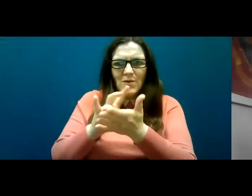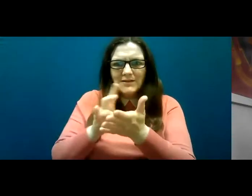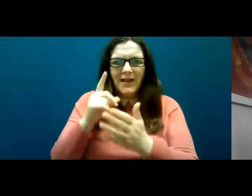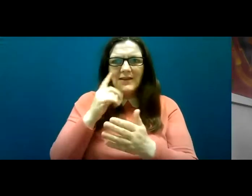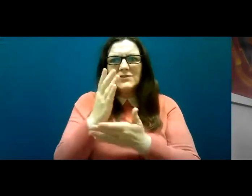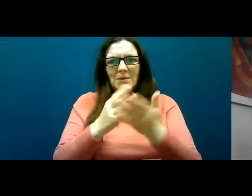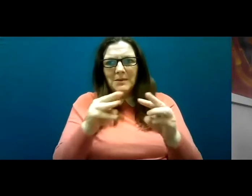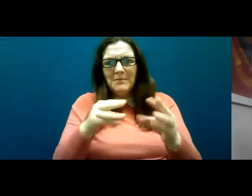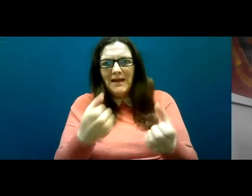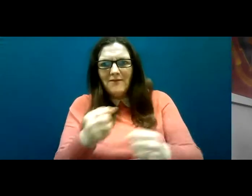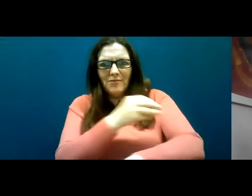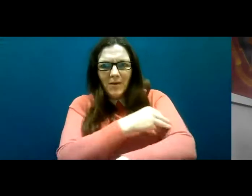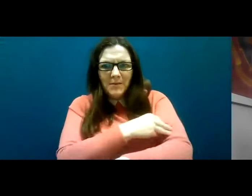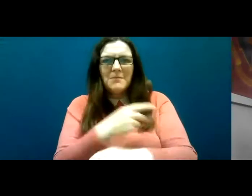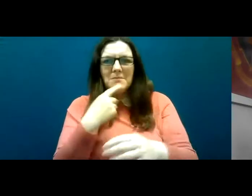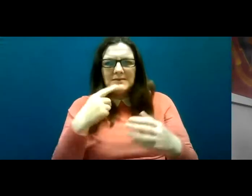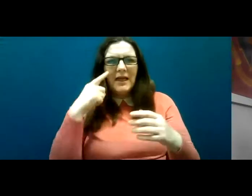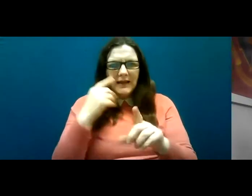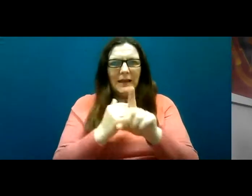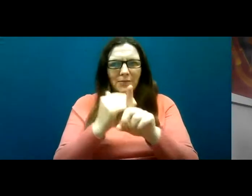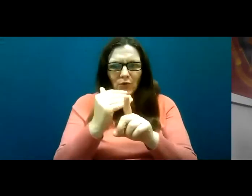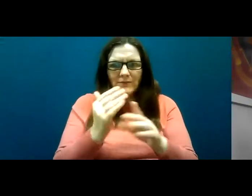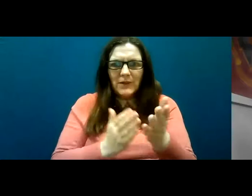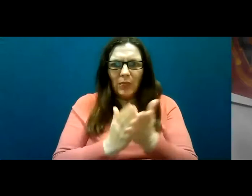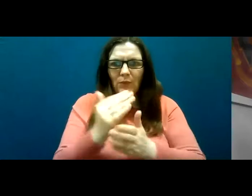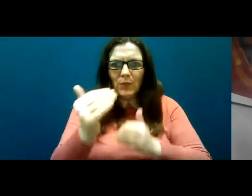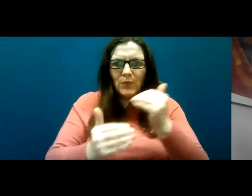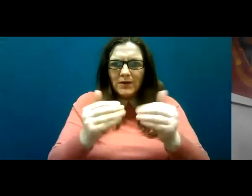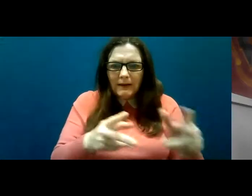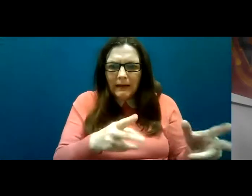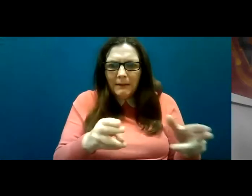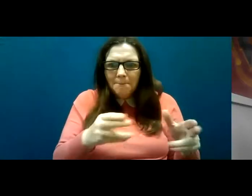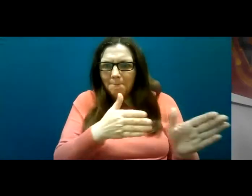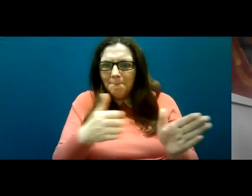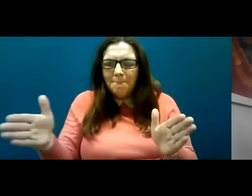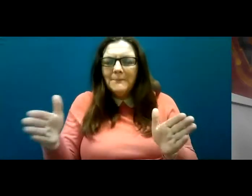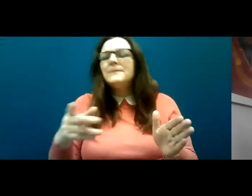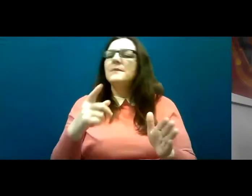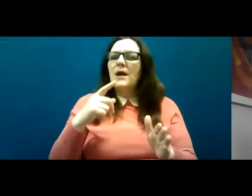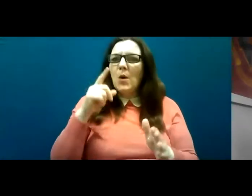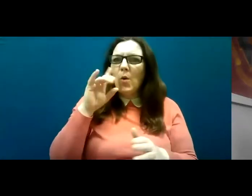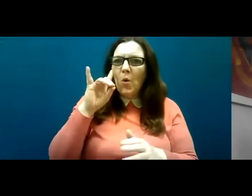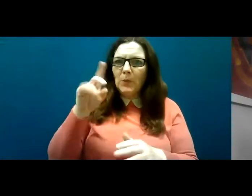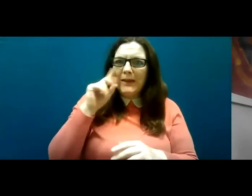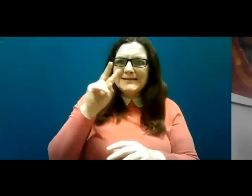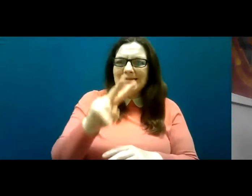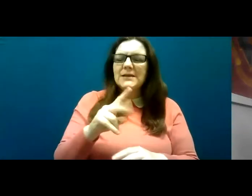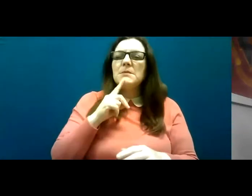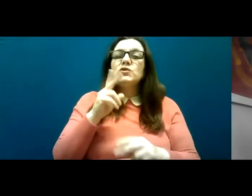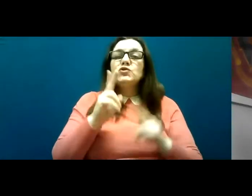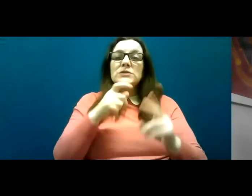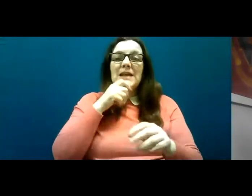a problem with that, but I think it improved as it went on. So I hope you were able to see that. What I should have said at the beginning is that this webinar